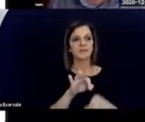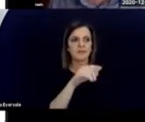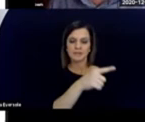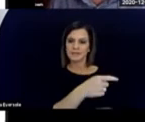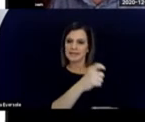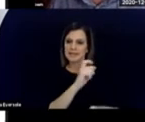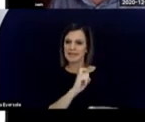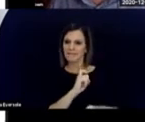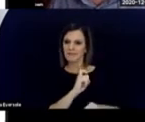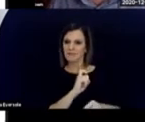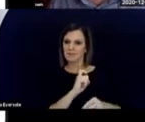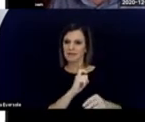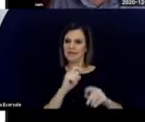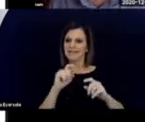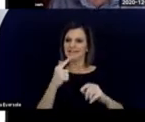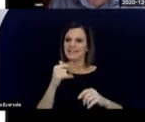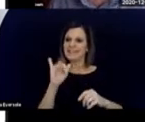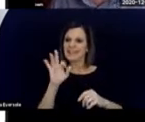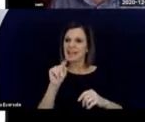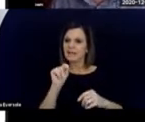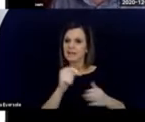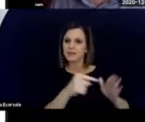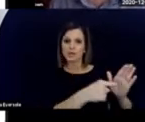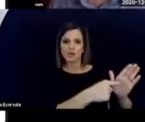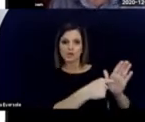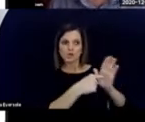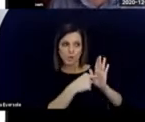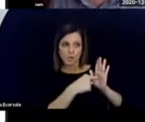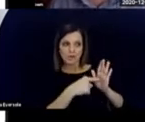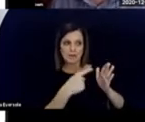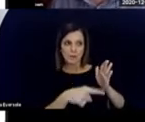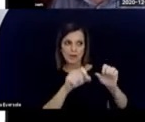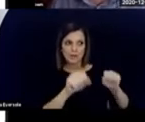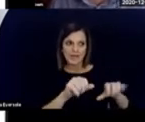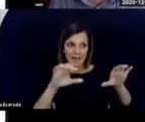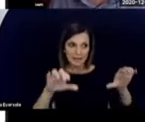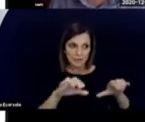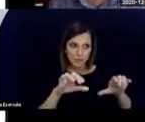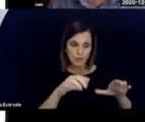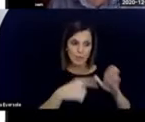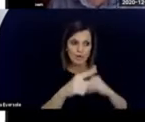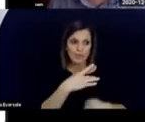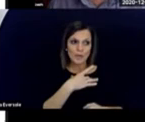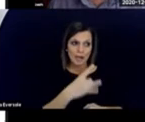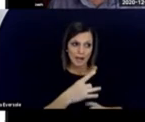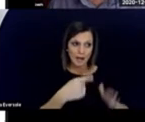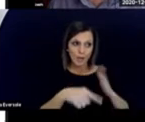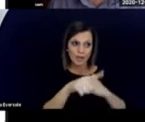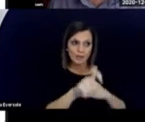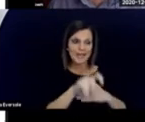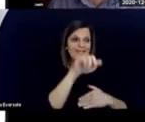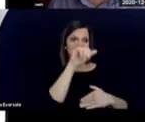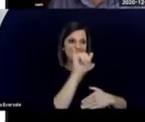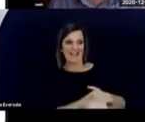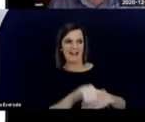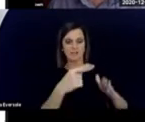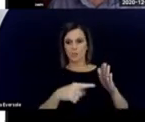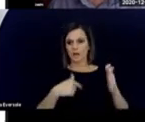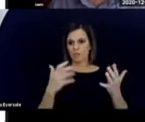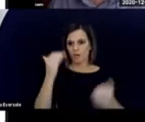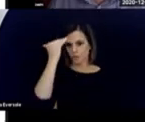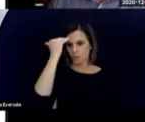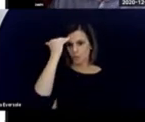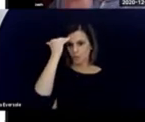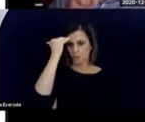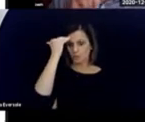of showing me what you can do, what you like, what you need, and that's what I want to